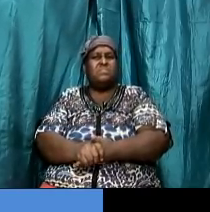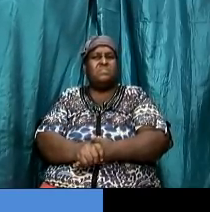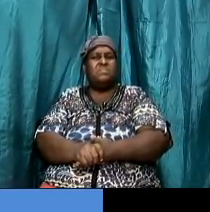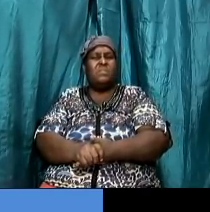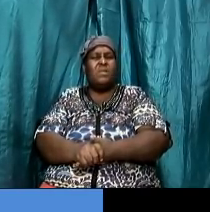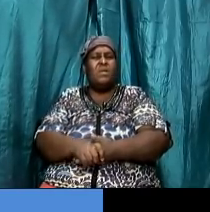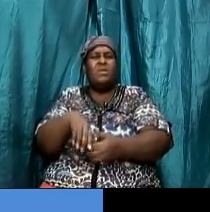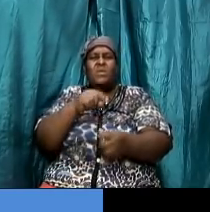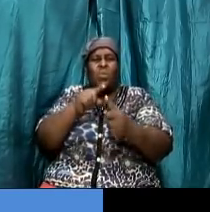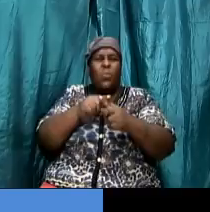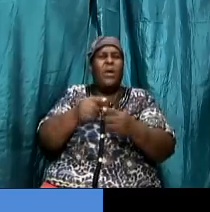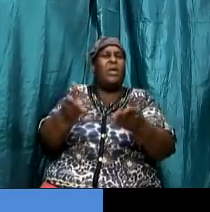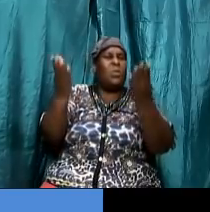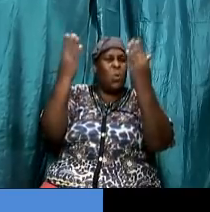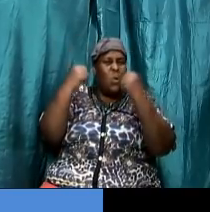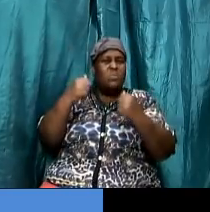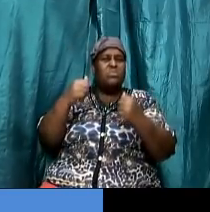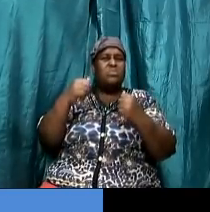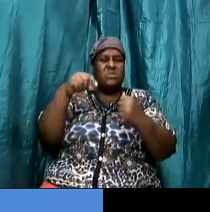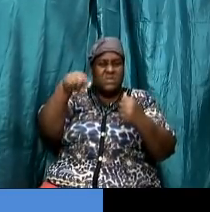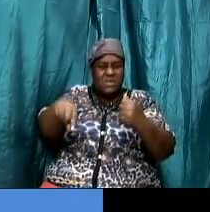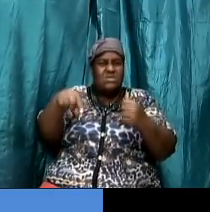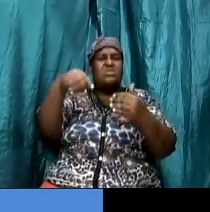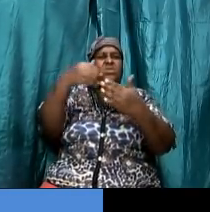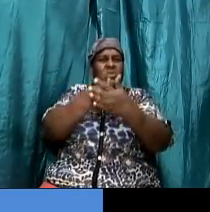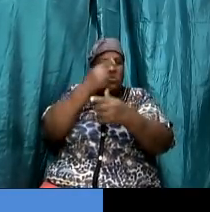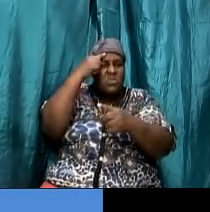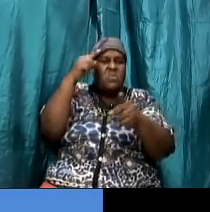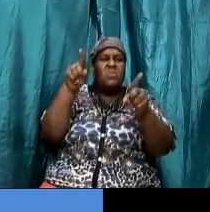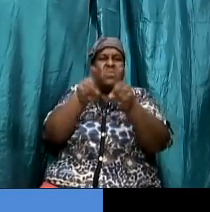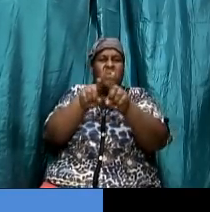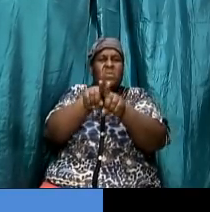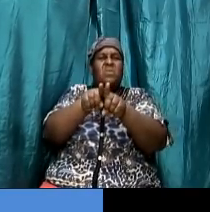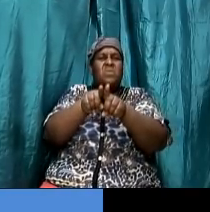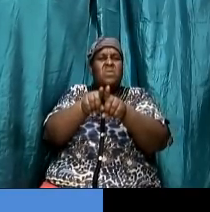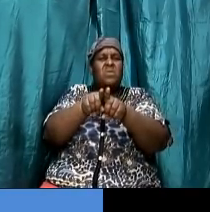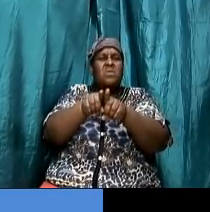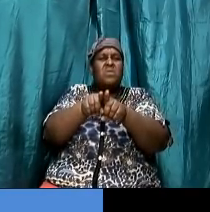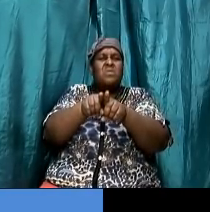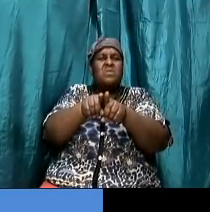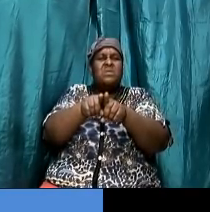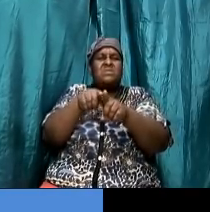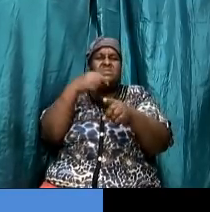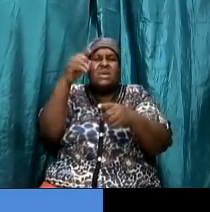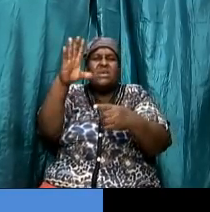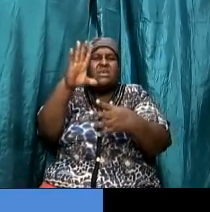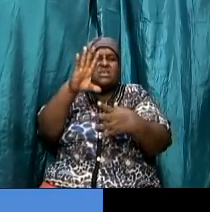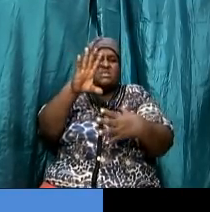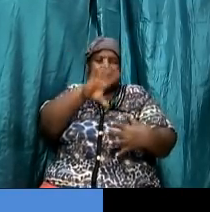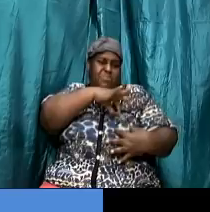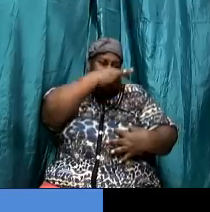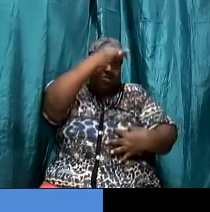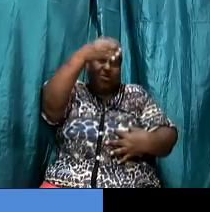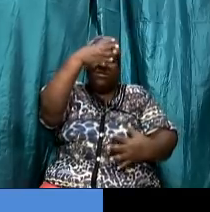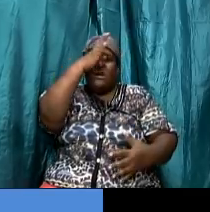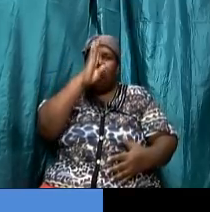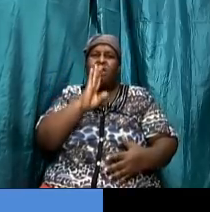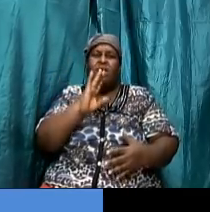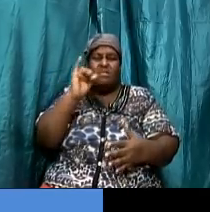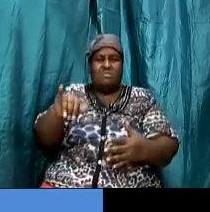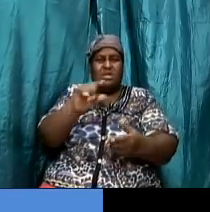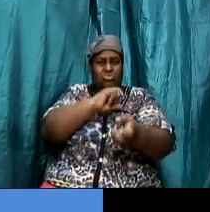but when you come out to this new covenant you require spirit it's the spirit of god that changes you